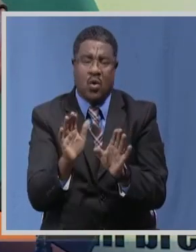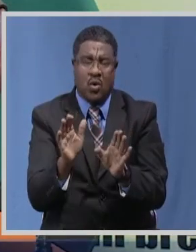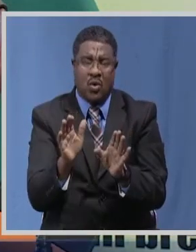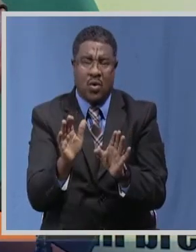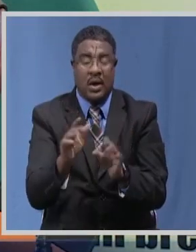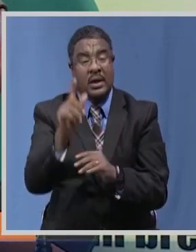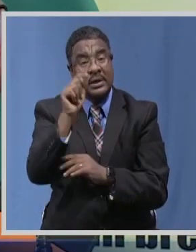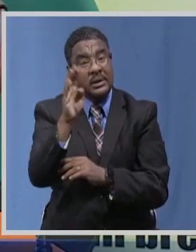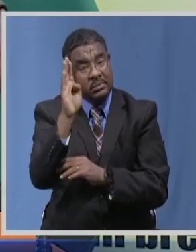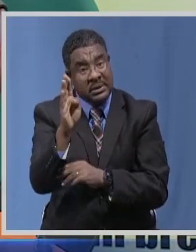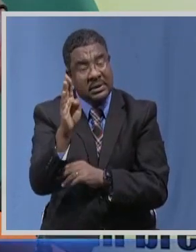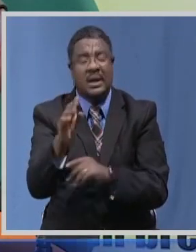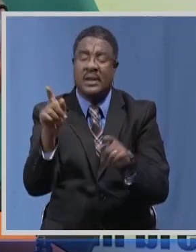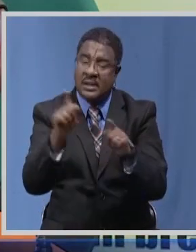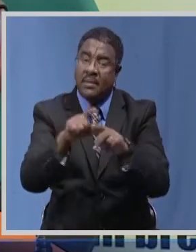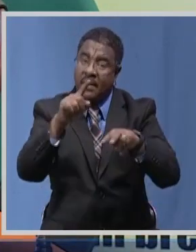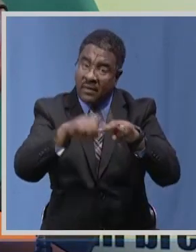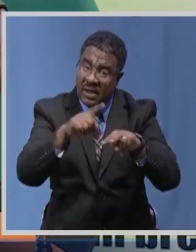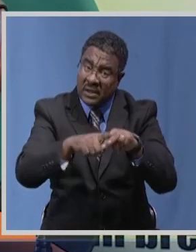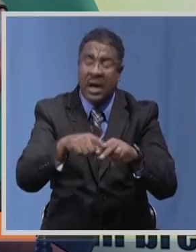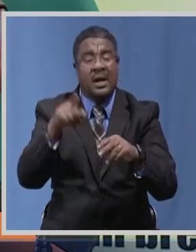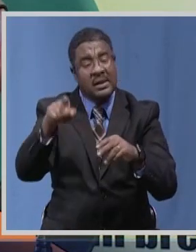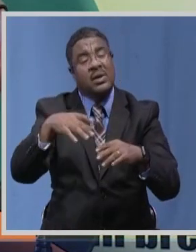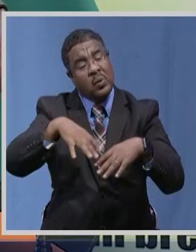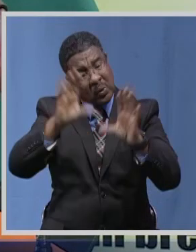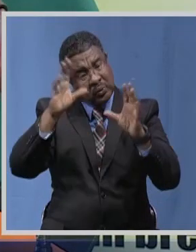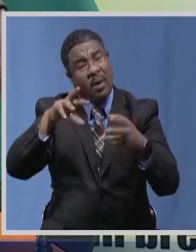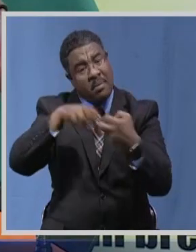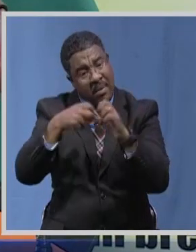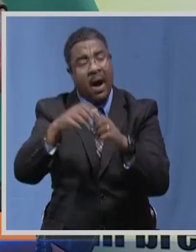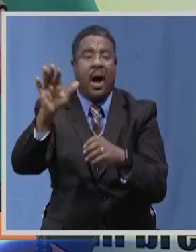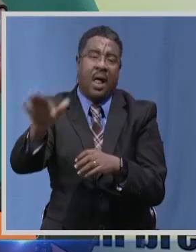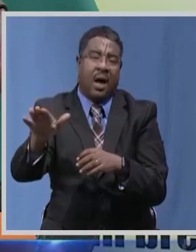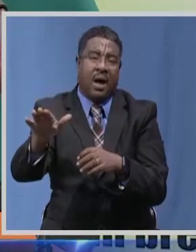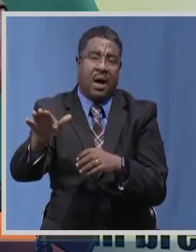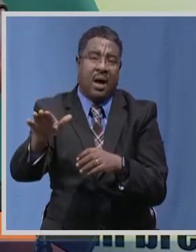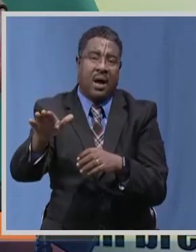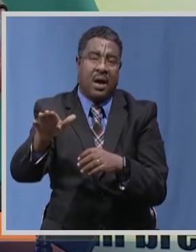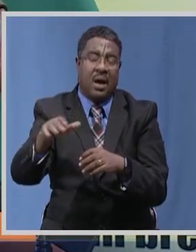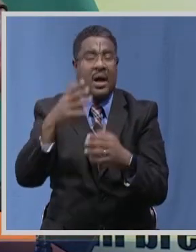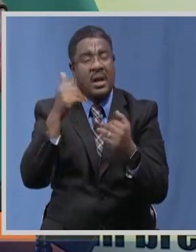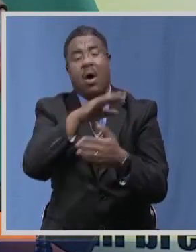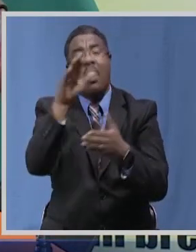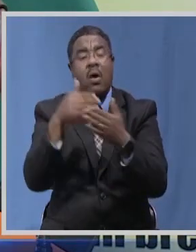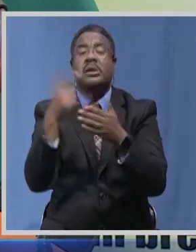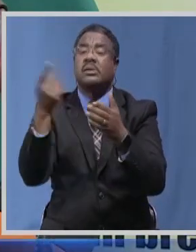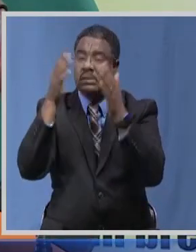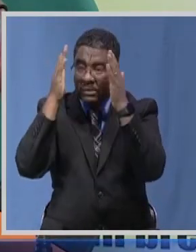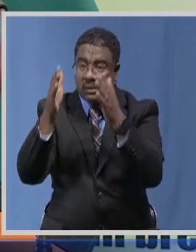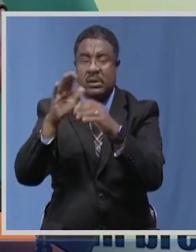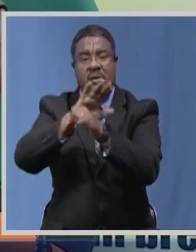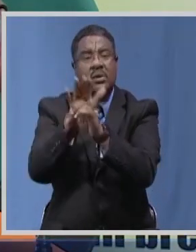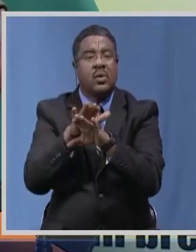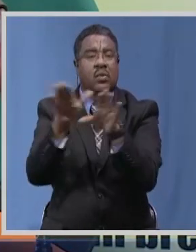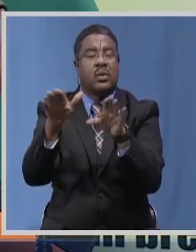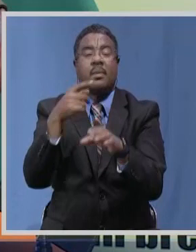are still public health challenges in the country and as we combat COVID-19 let us remember all